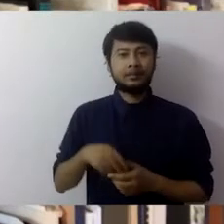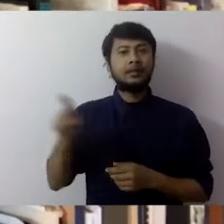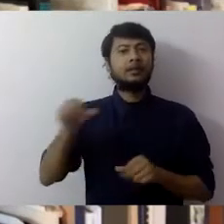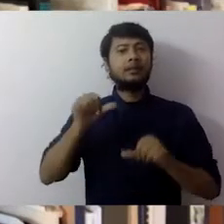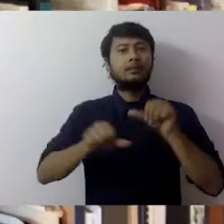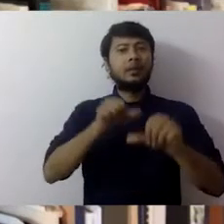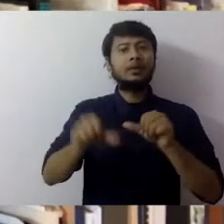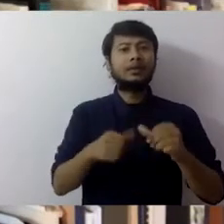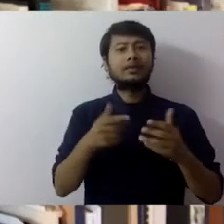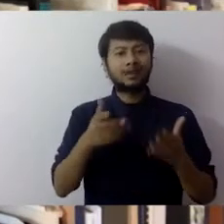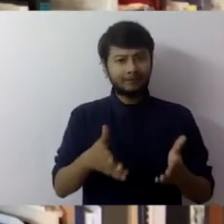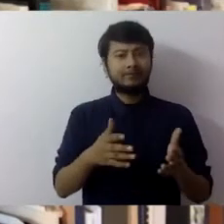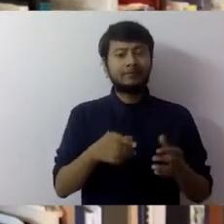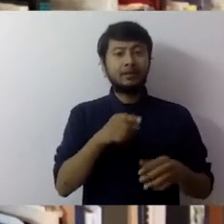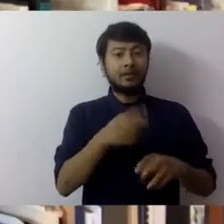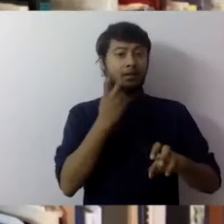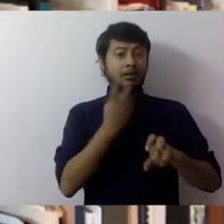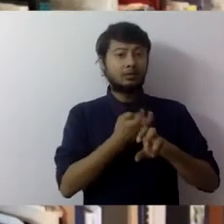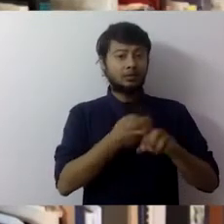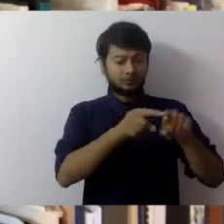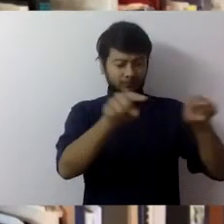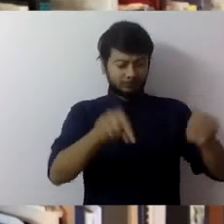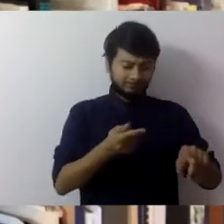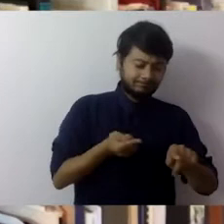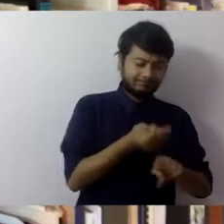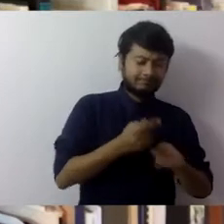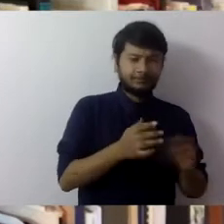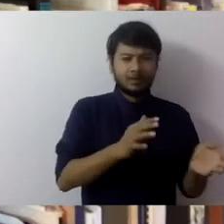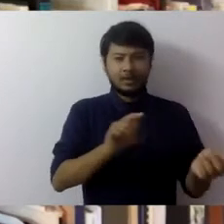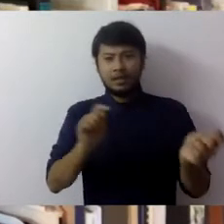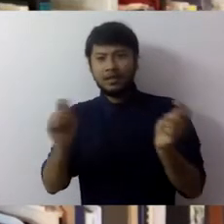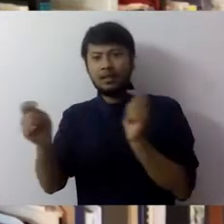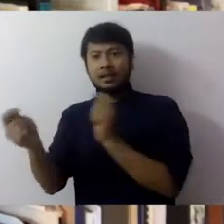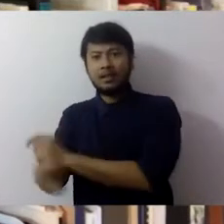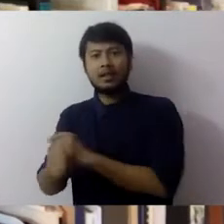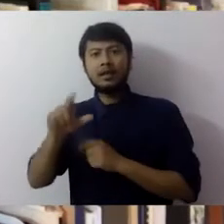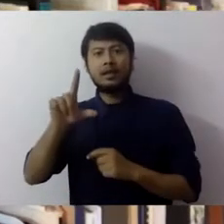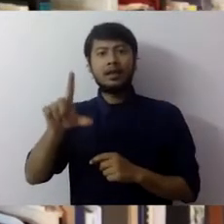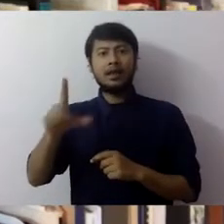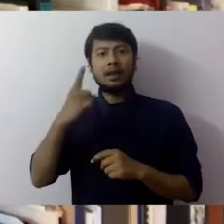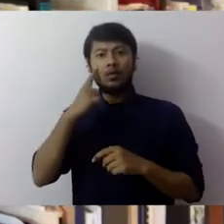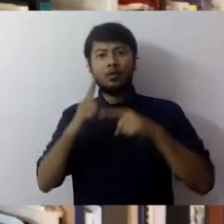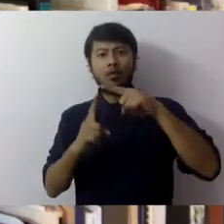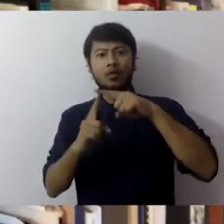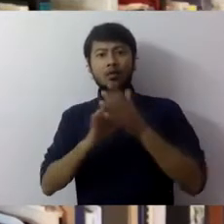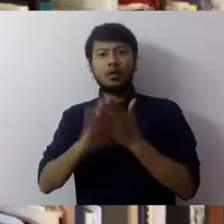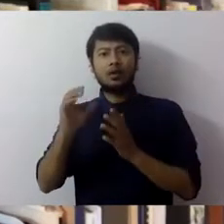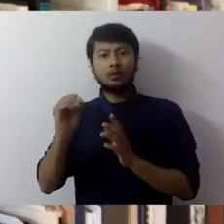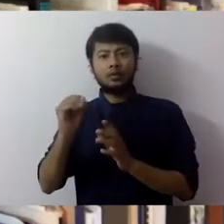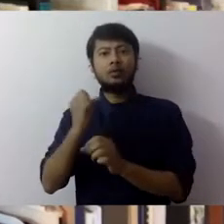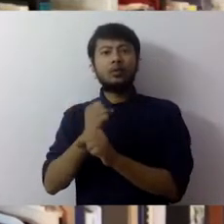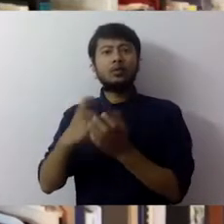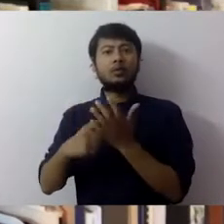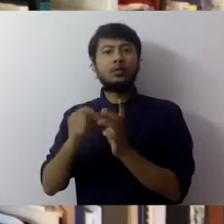on the path from simple lithography to color printing we can think of this one as sort of poised at the transition between hand color